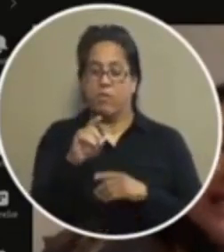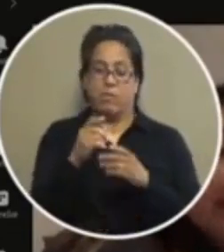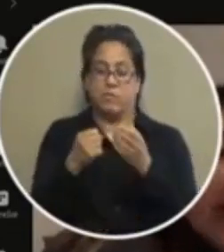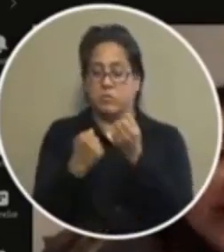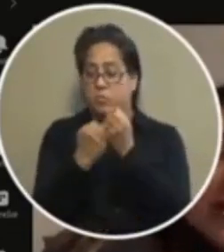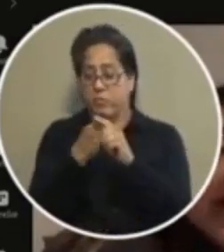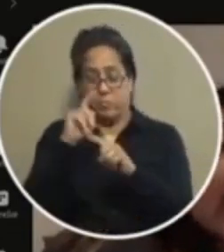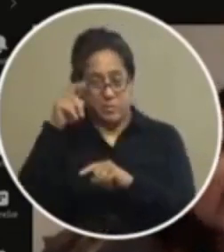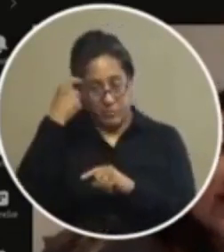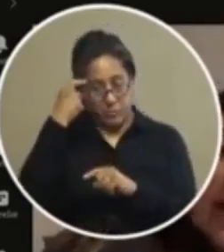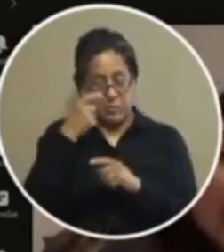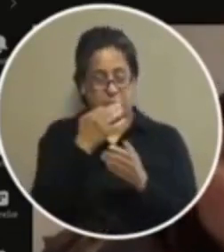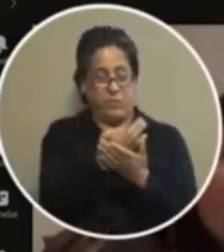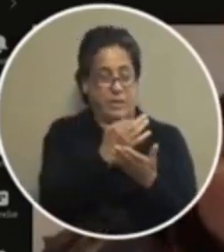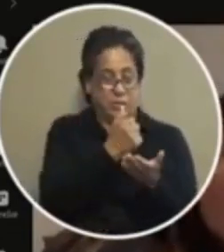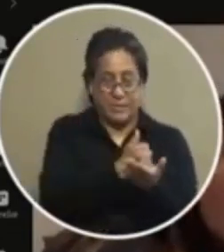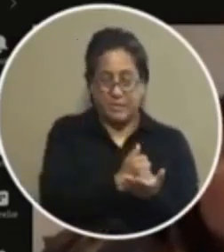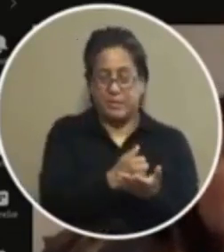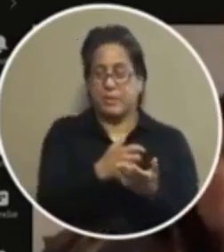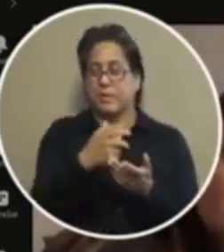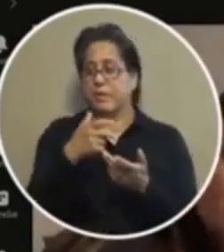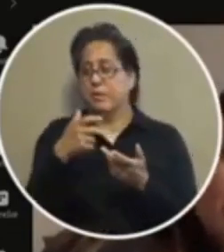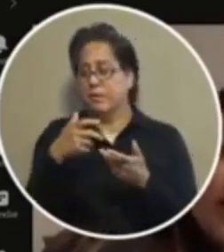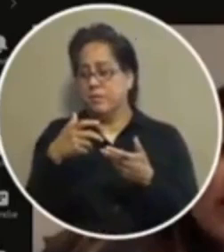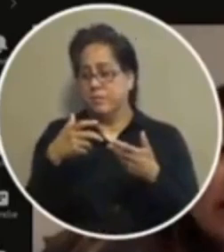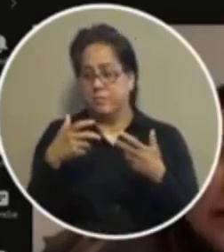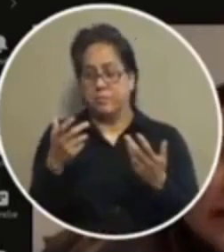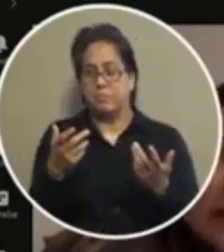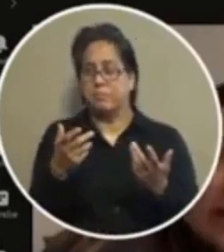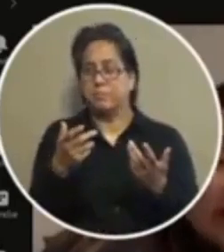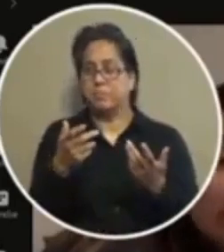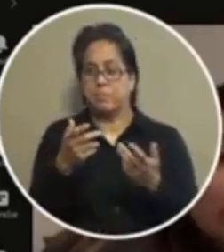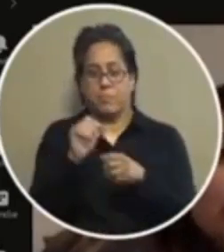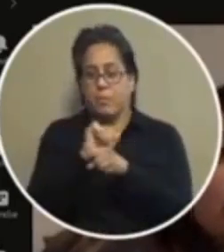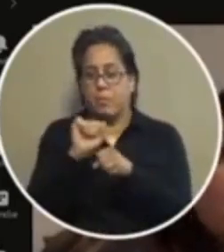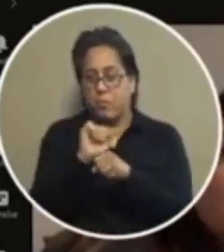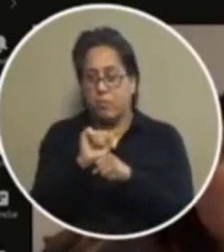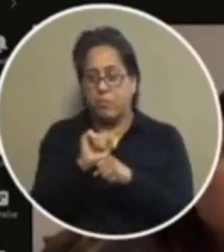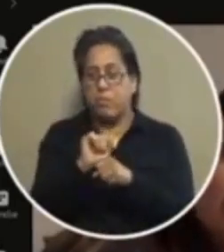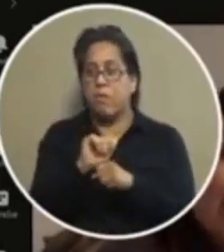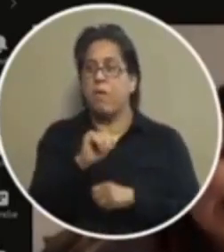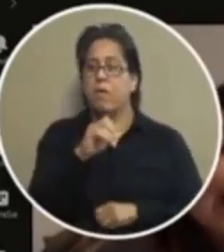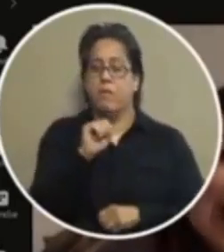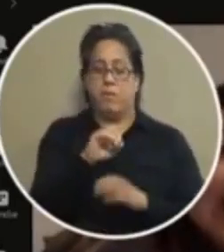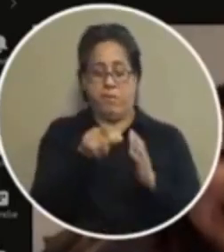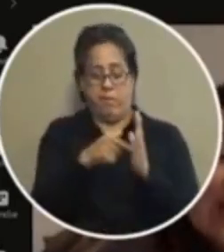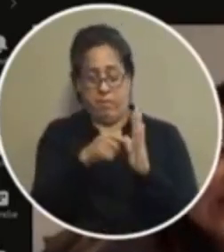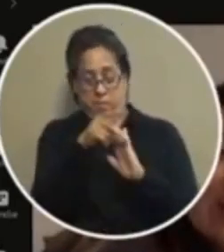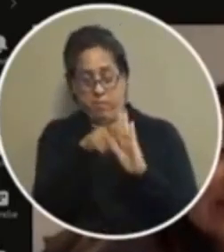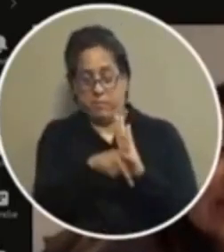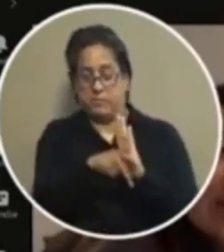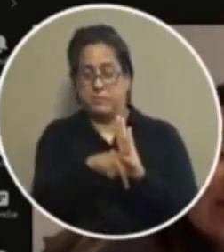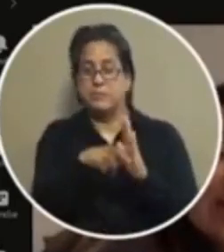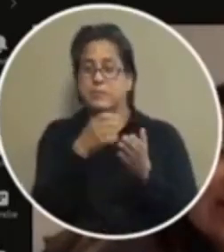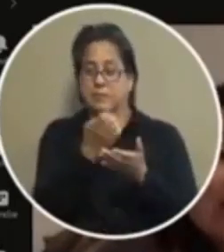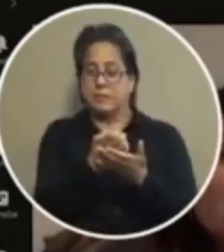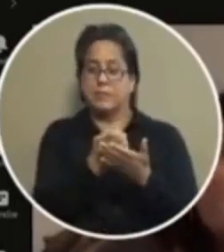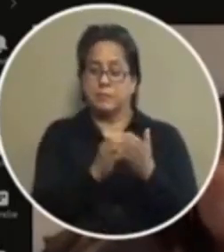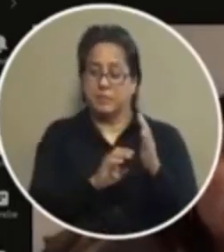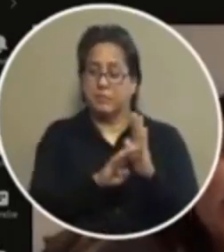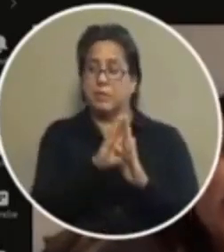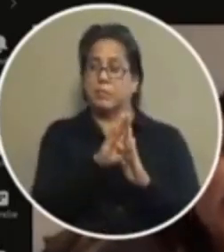the government to get financial aid to get um employment so this policy is economic development